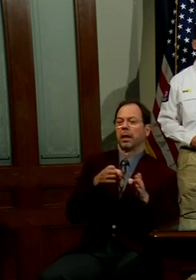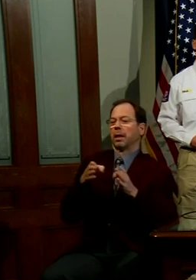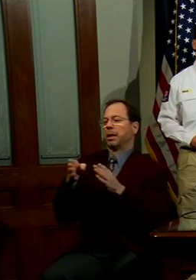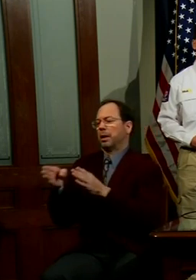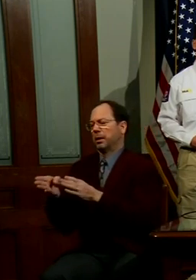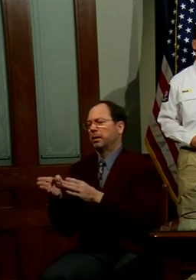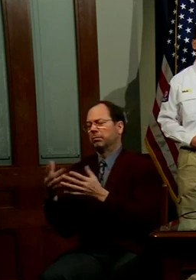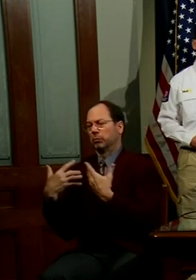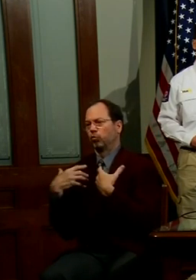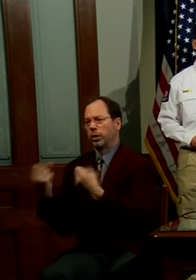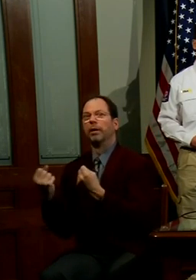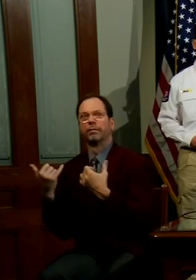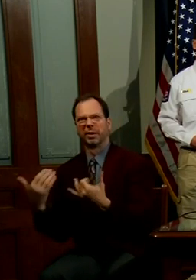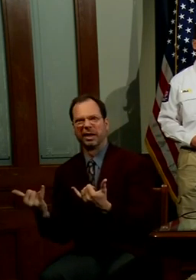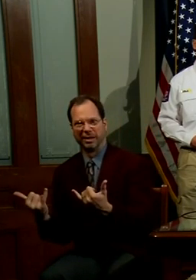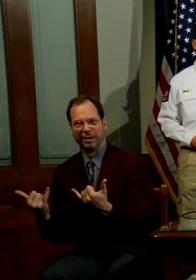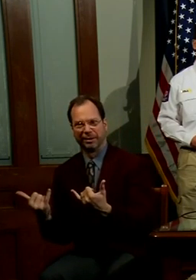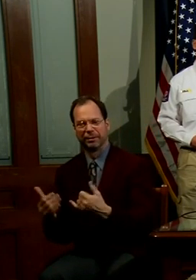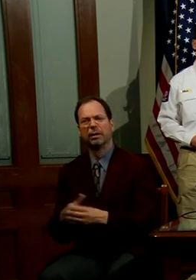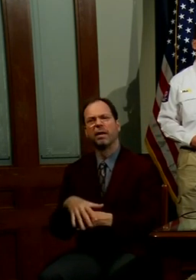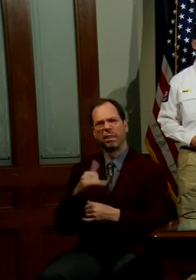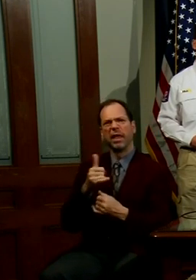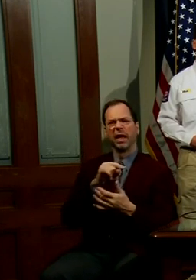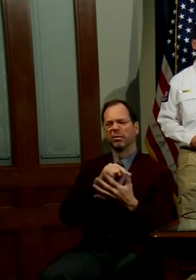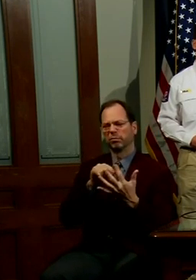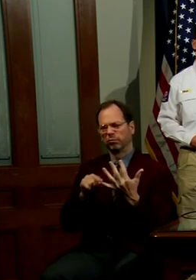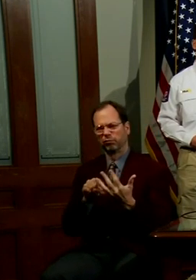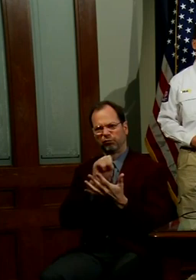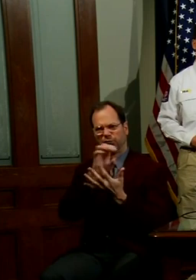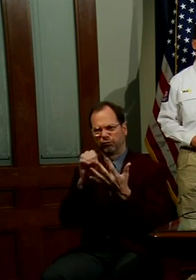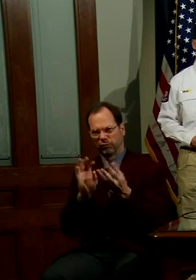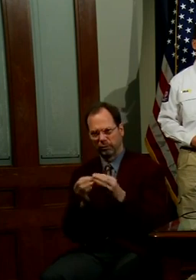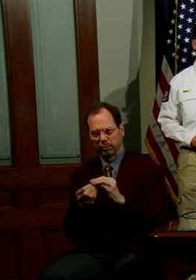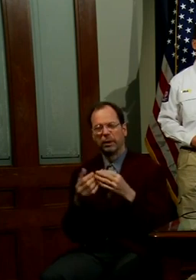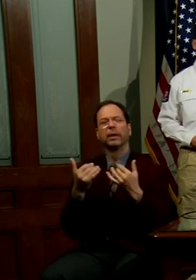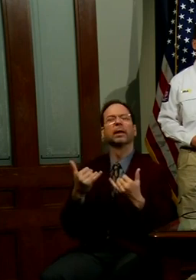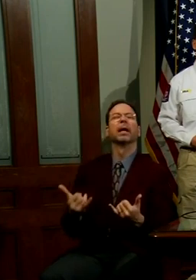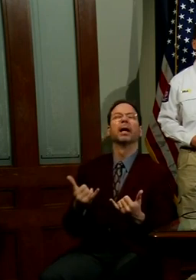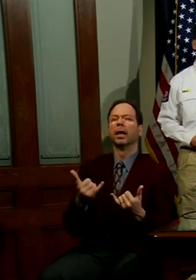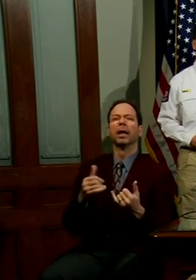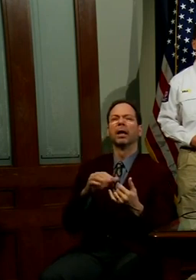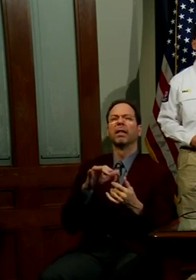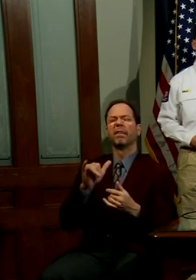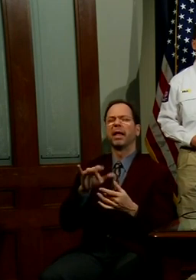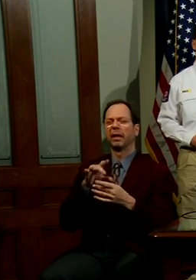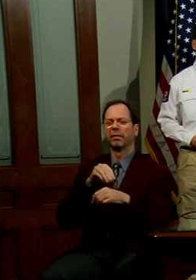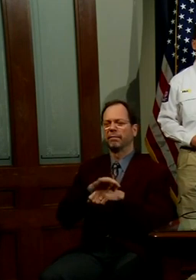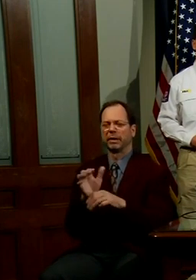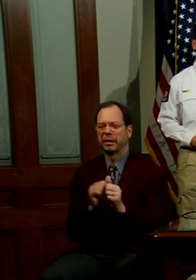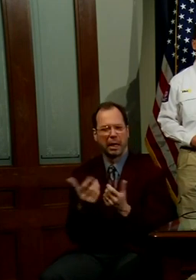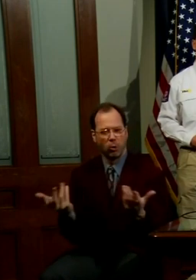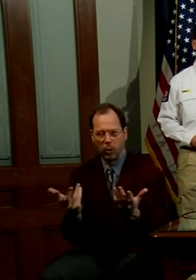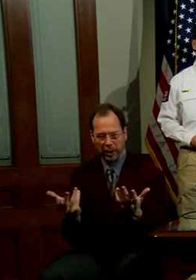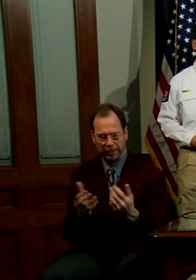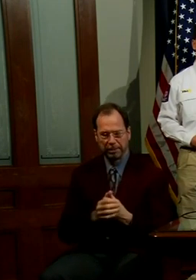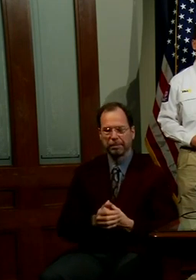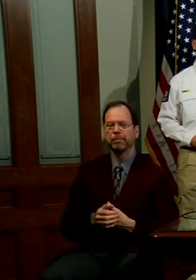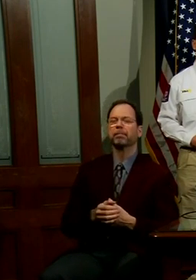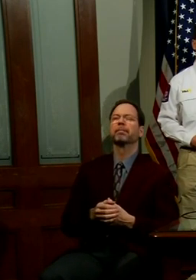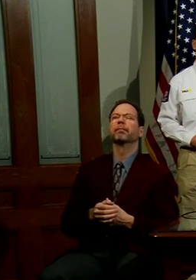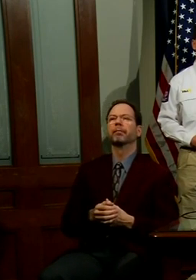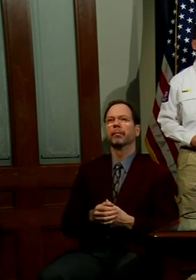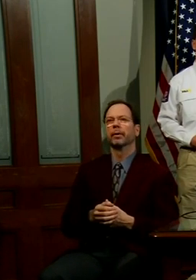recovered. So those are the numbers. Let me present to you the context. The context is this, and that is,